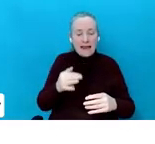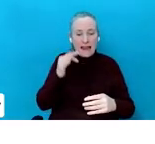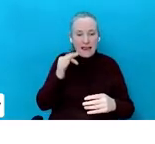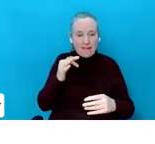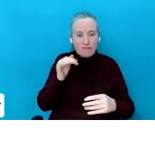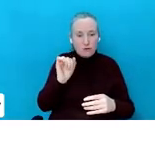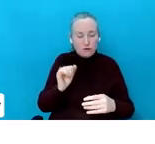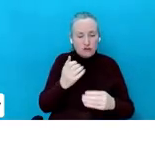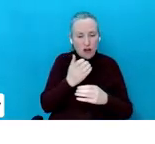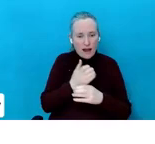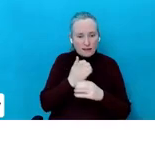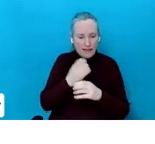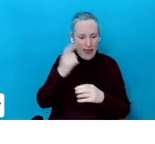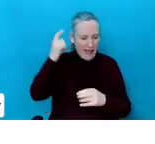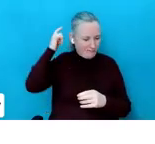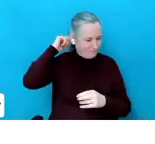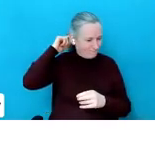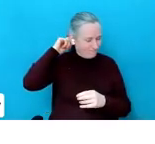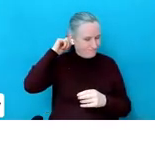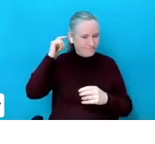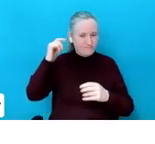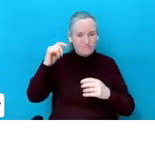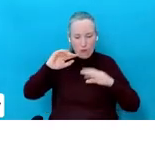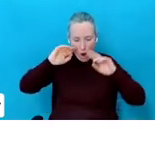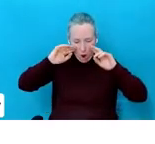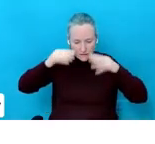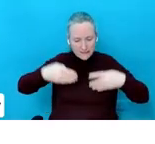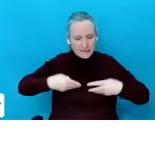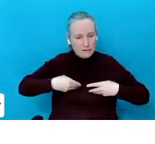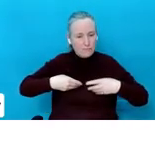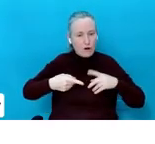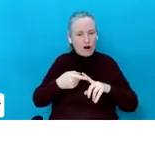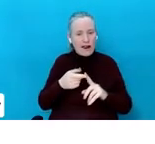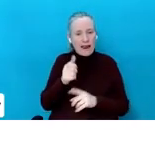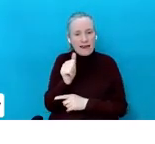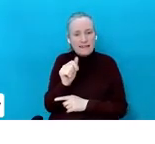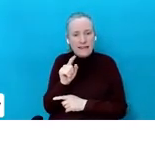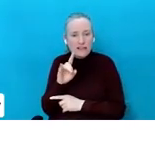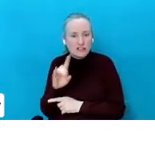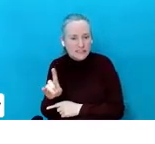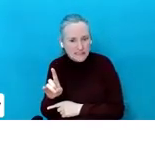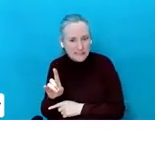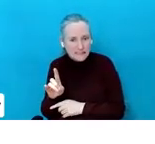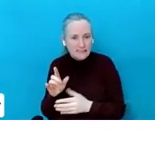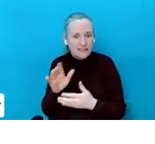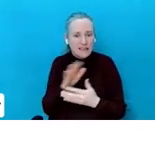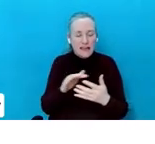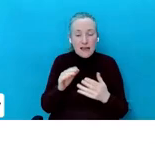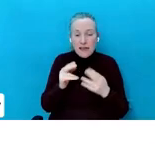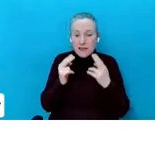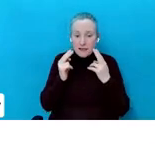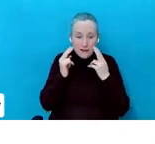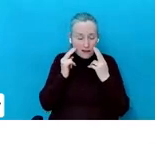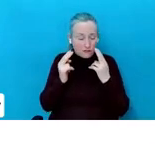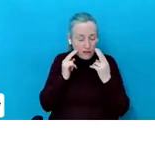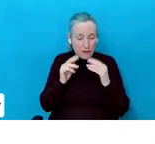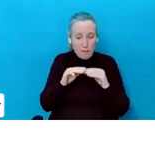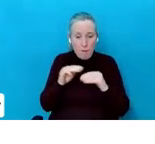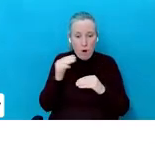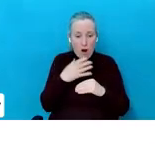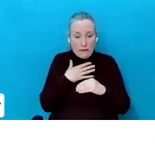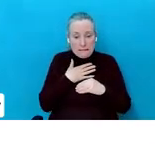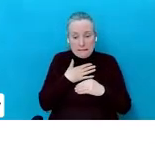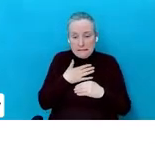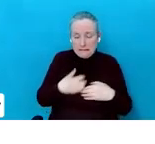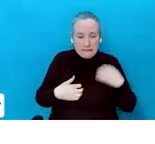genetically predispositioned to autism or ADHD with autism, they're naturally more attracted to